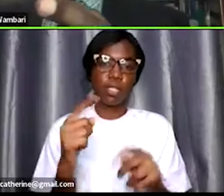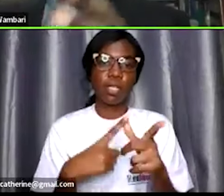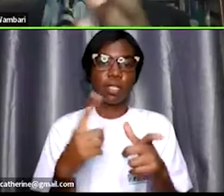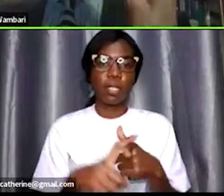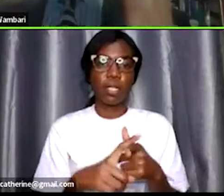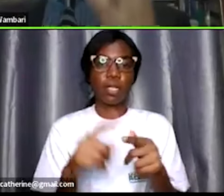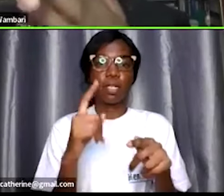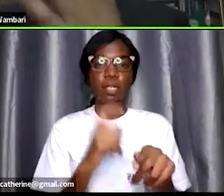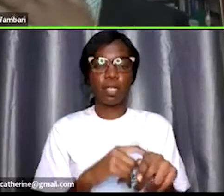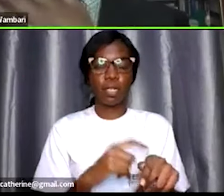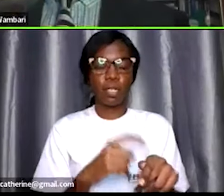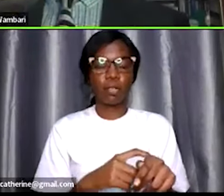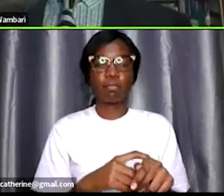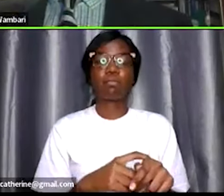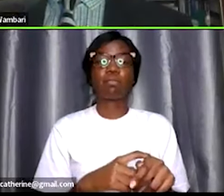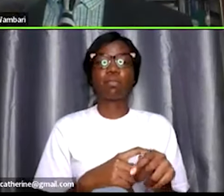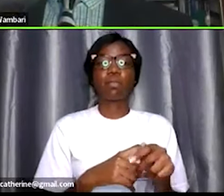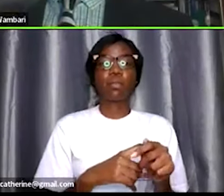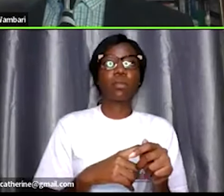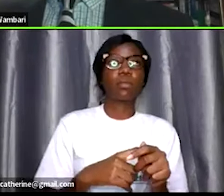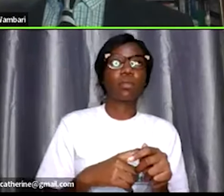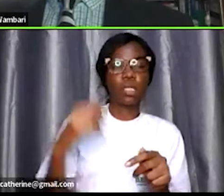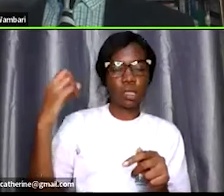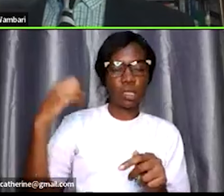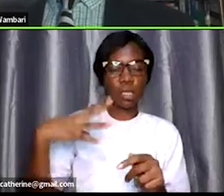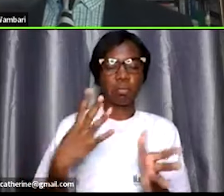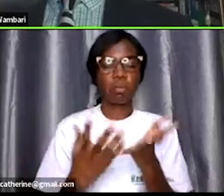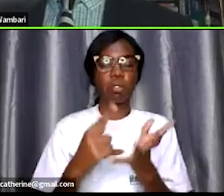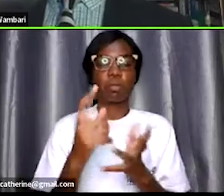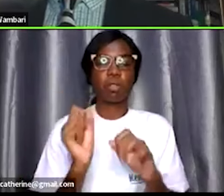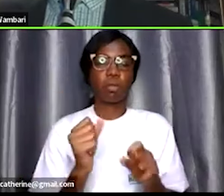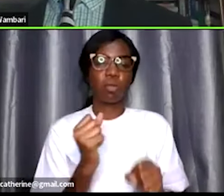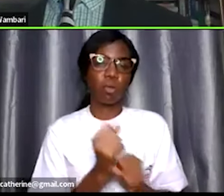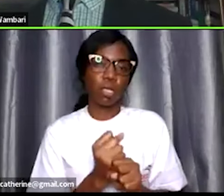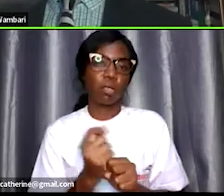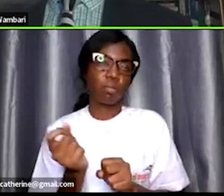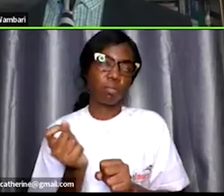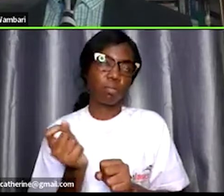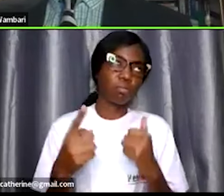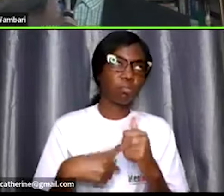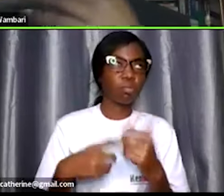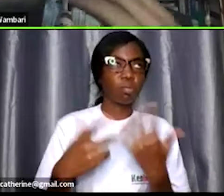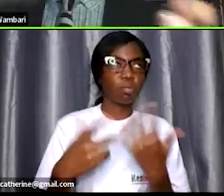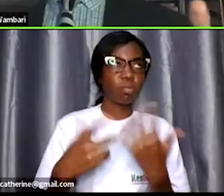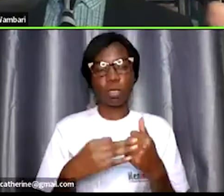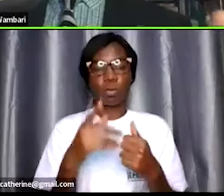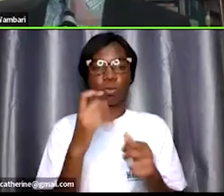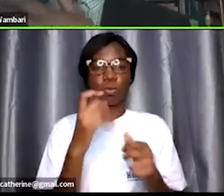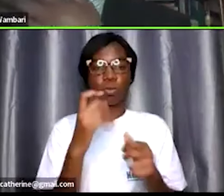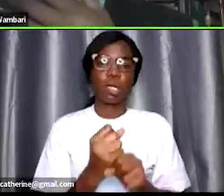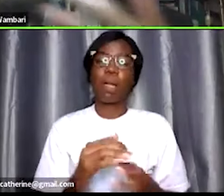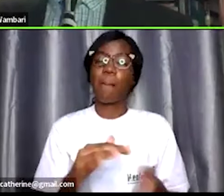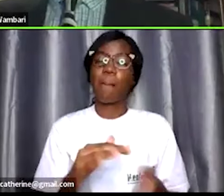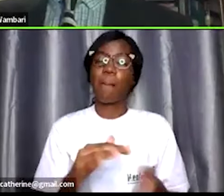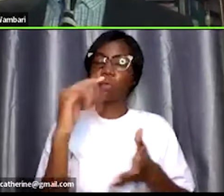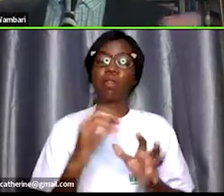time which is july or august you'll be able to work maximum hours whether you want to do 48